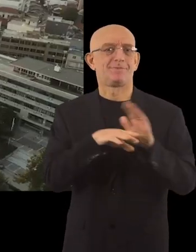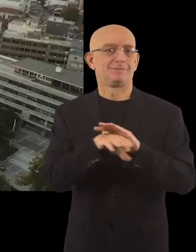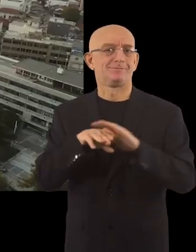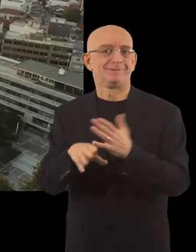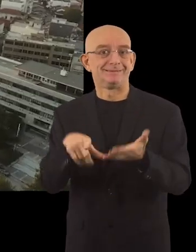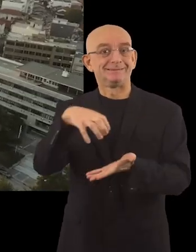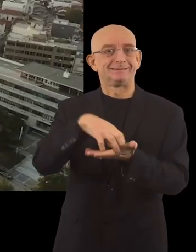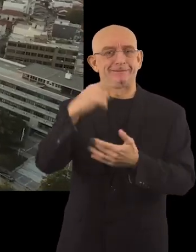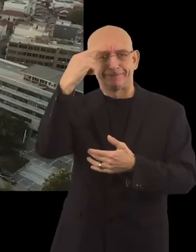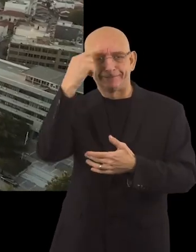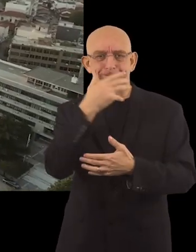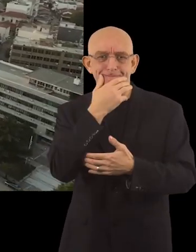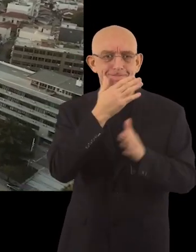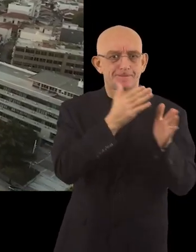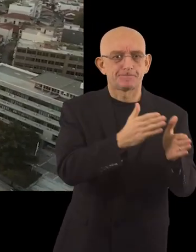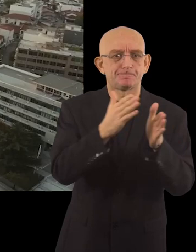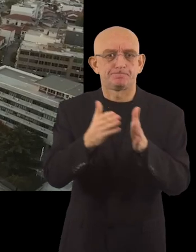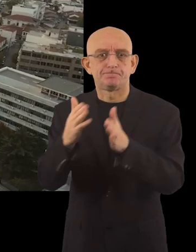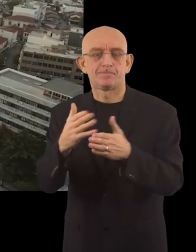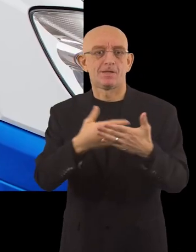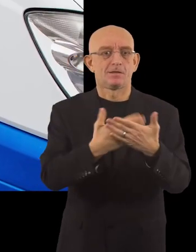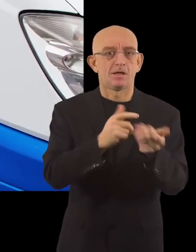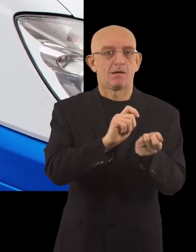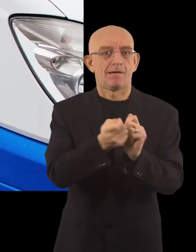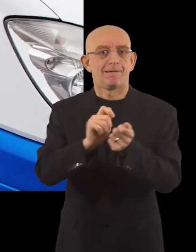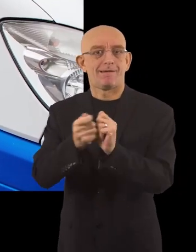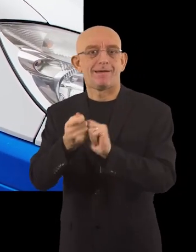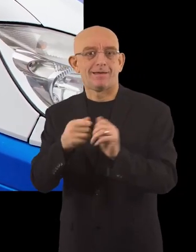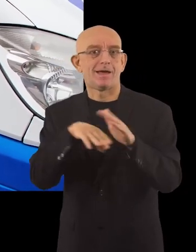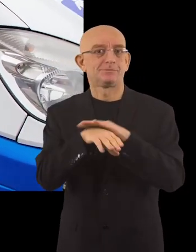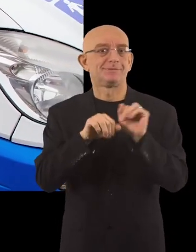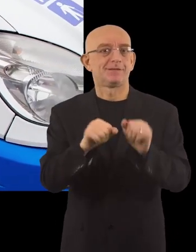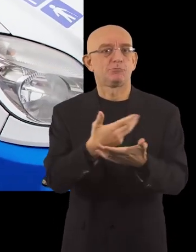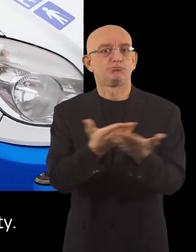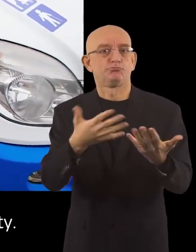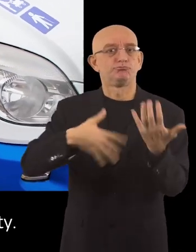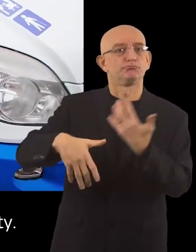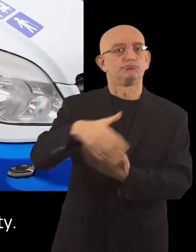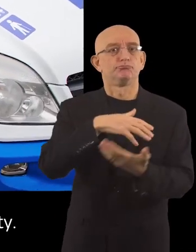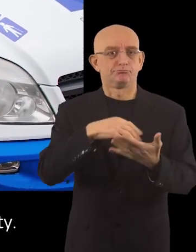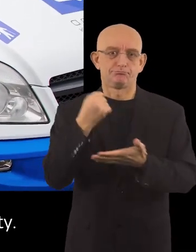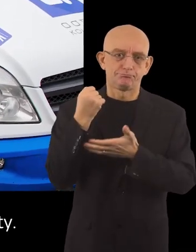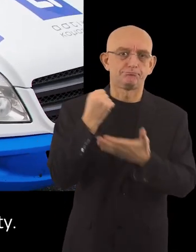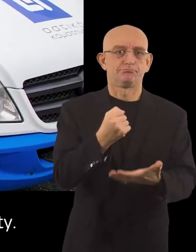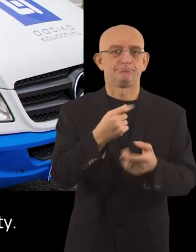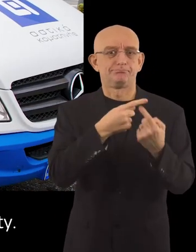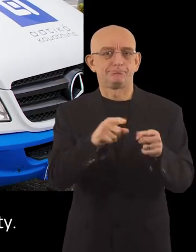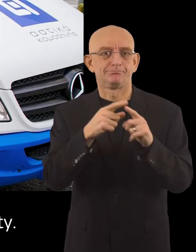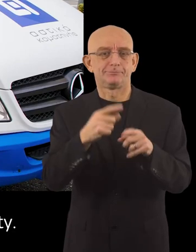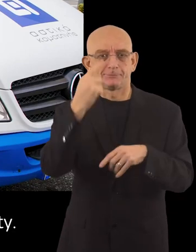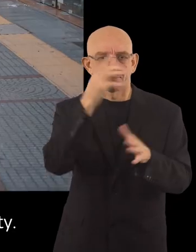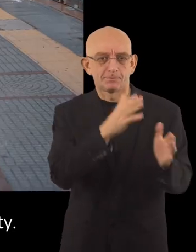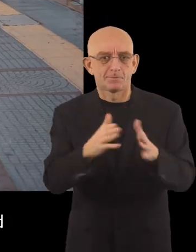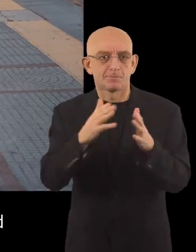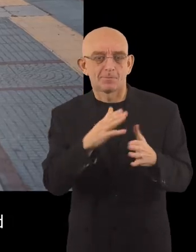this, the city devised a multi-phase development programme for accessibility and social inclusion which funded certain initiatives in the city.